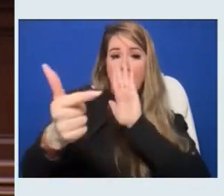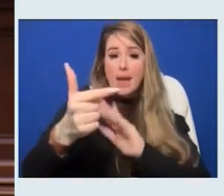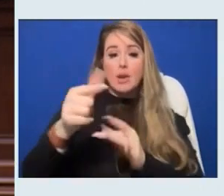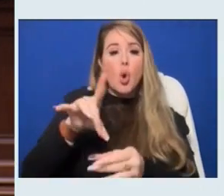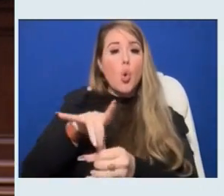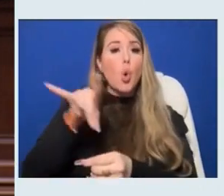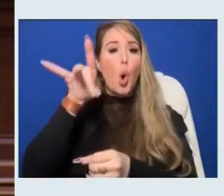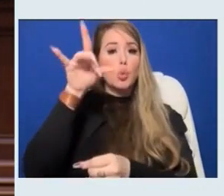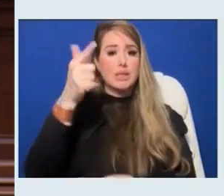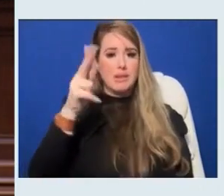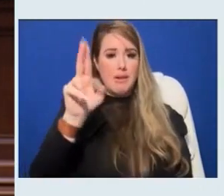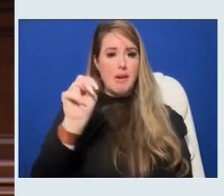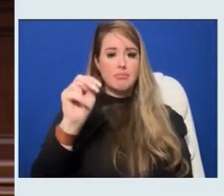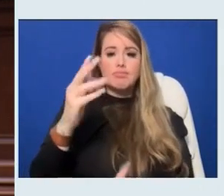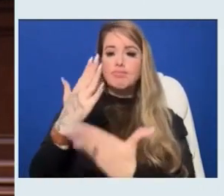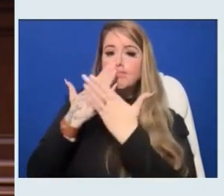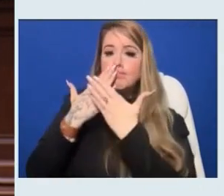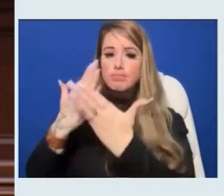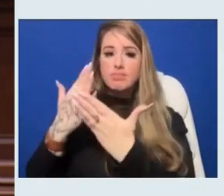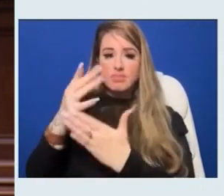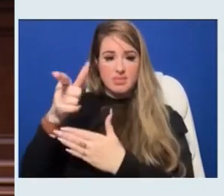that the red flag laws are executed.